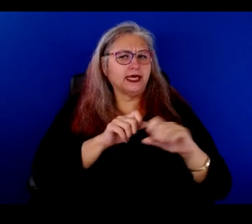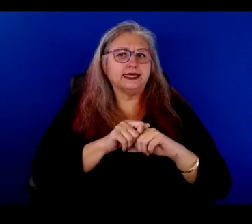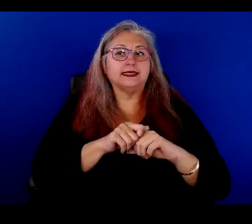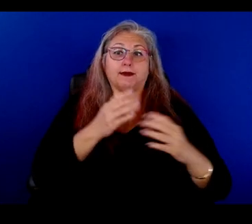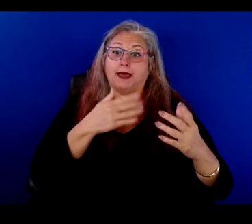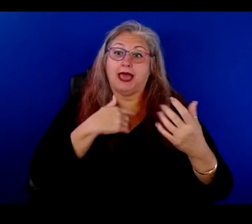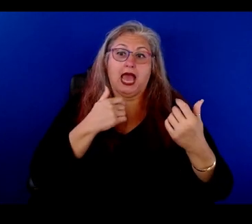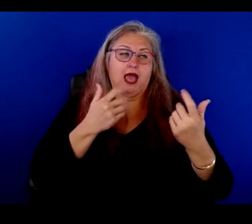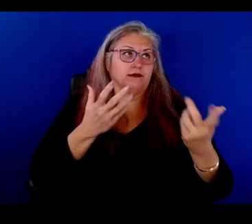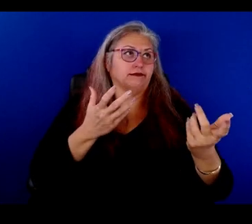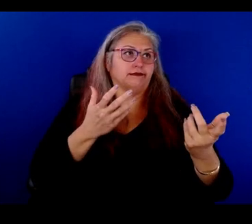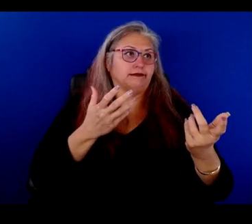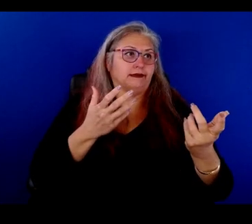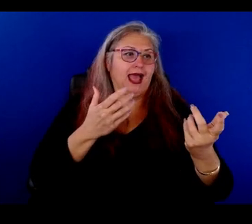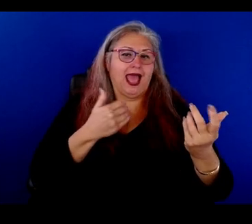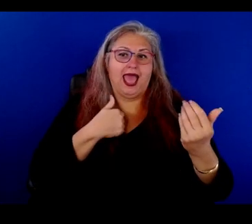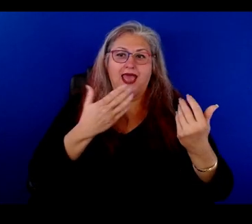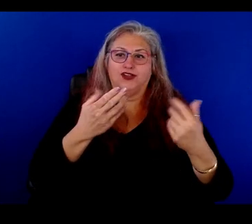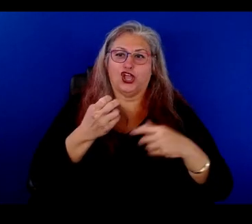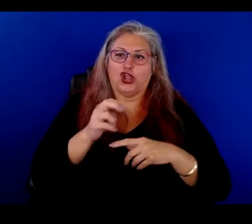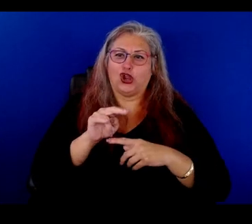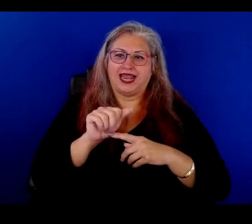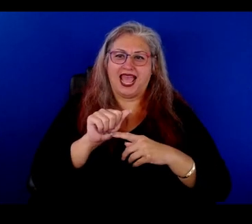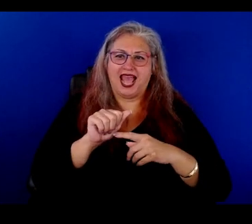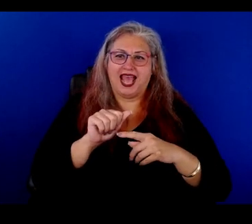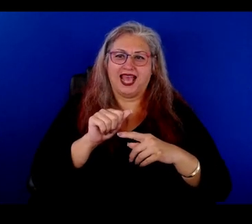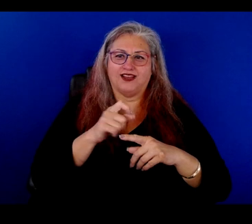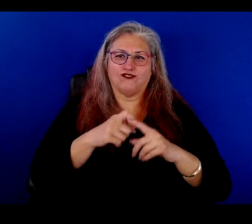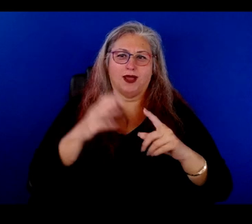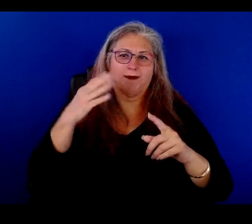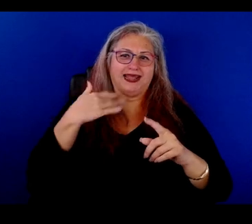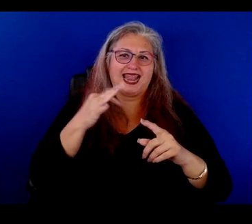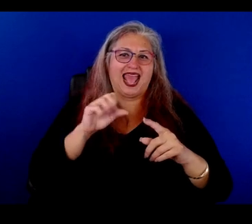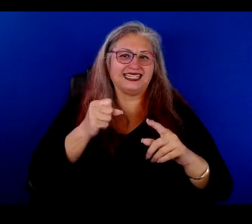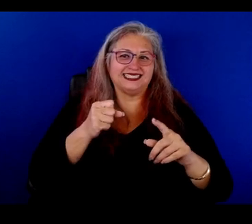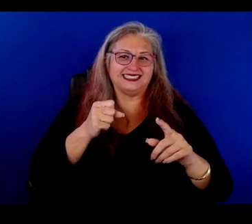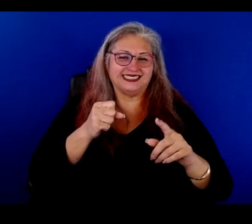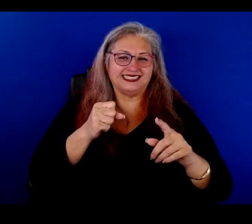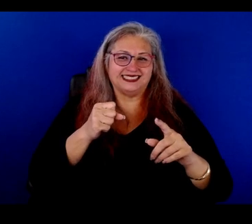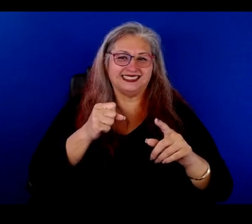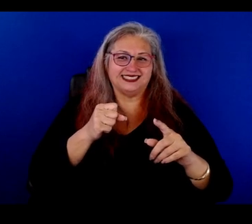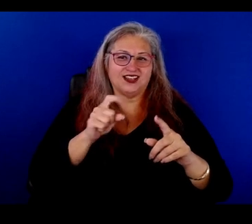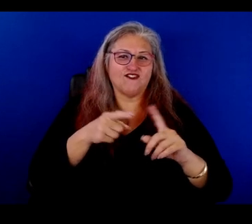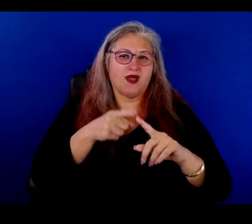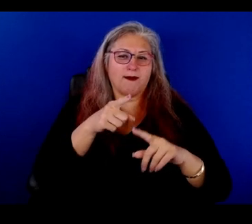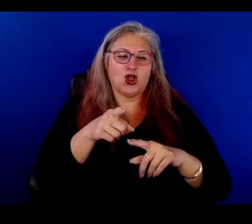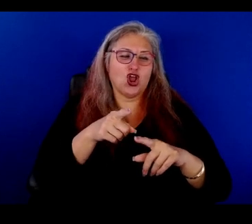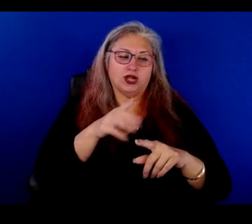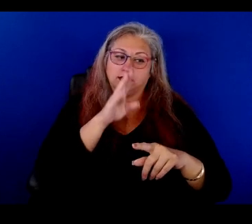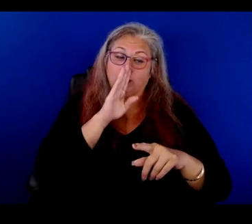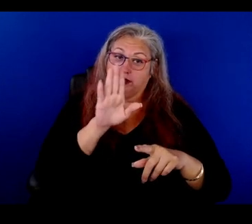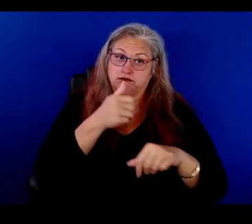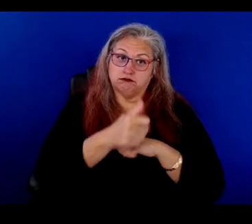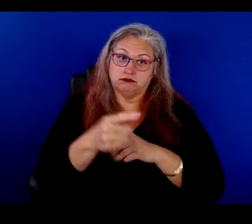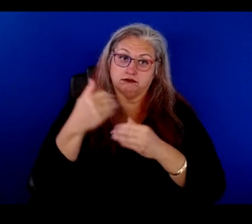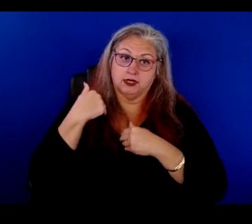probably still have, I probably have a hernia from the 90s still from, that Clemencia is directly responsible